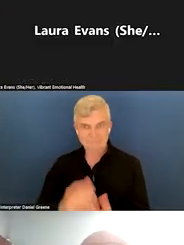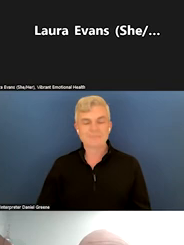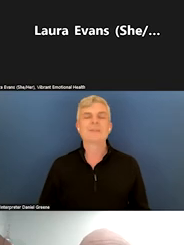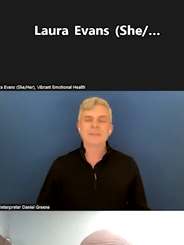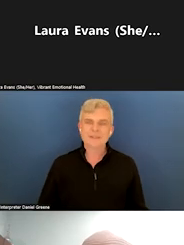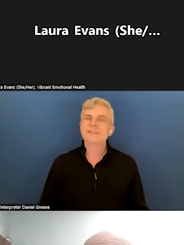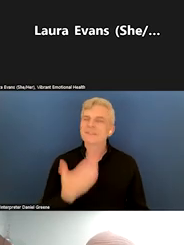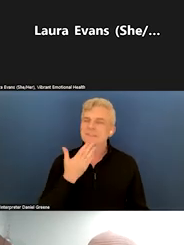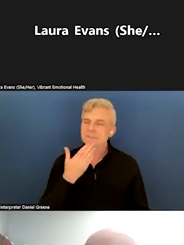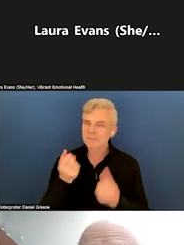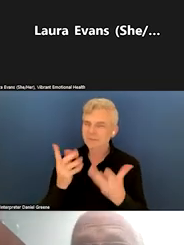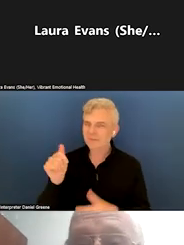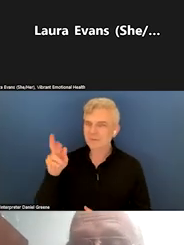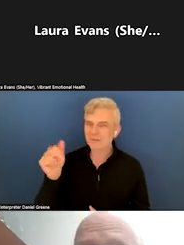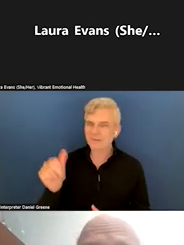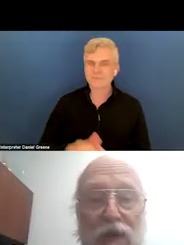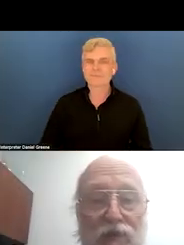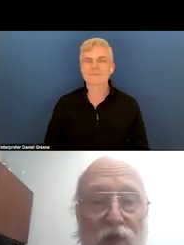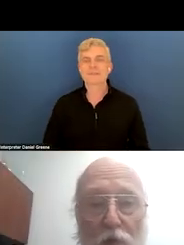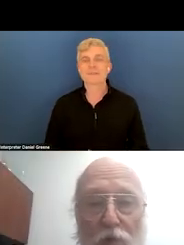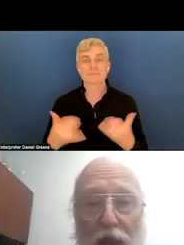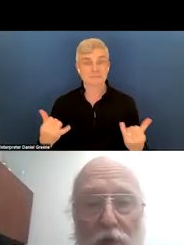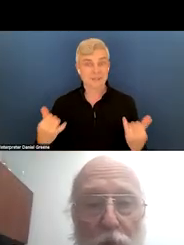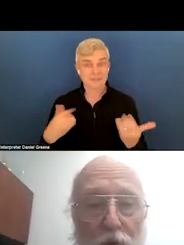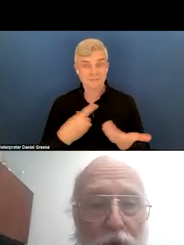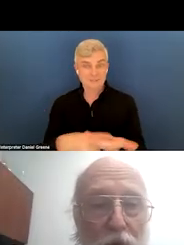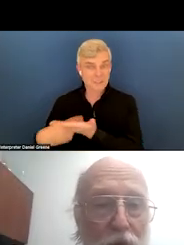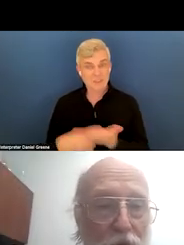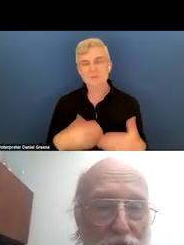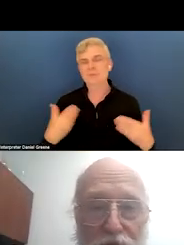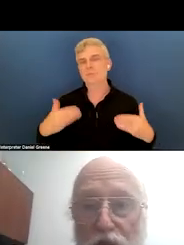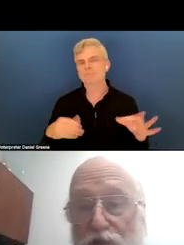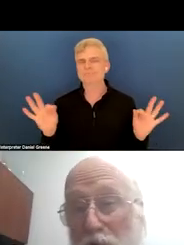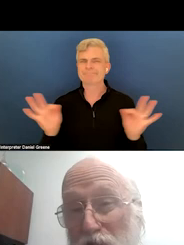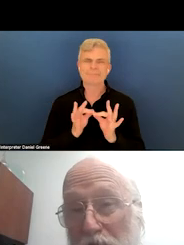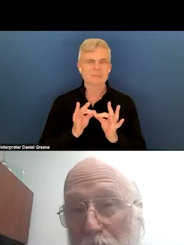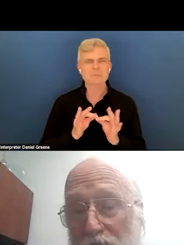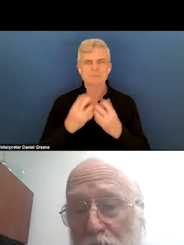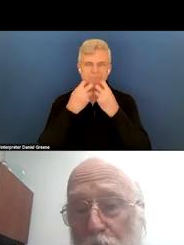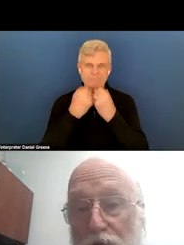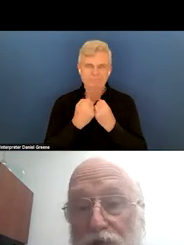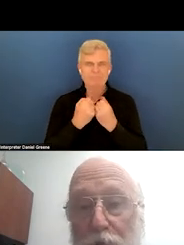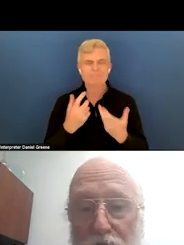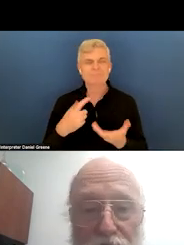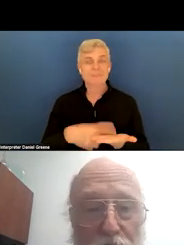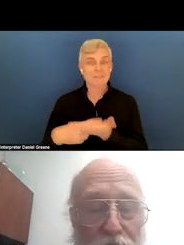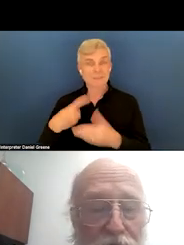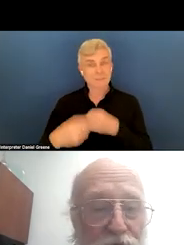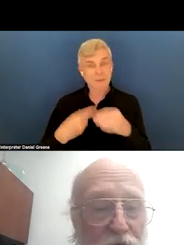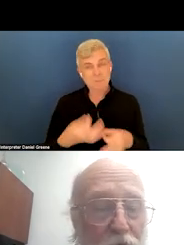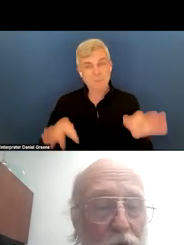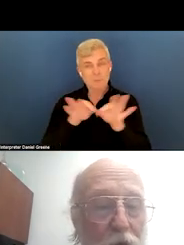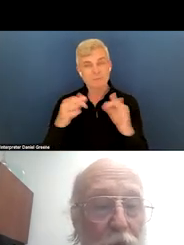And, you know, the discussions today have been so valuable. I mean, the discussion we just had about the importance of peer